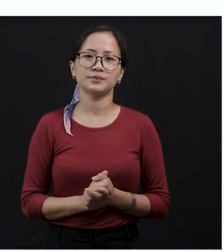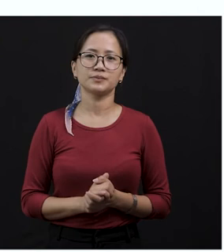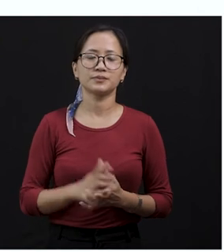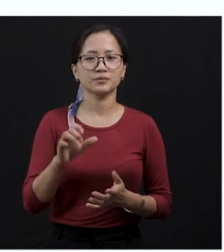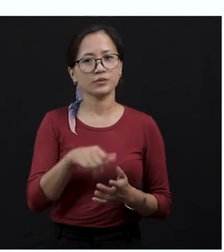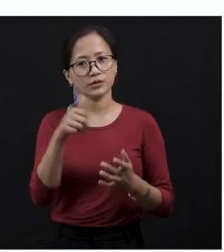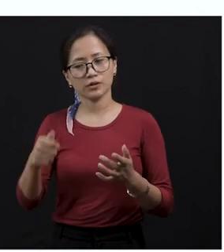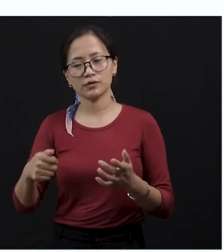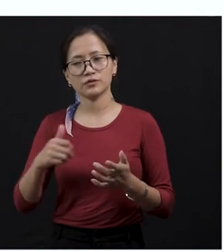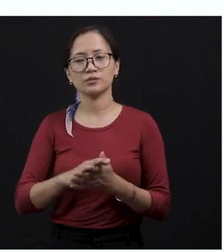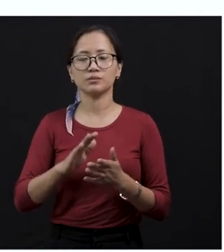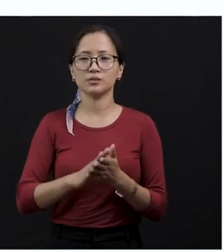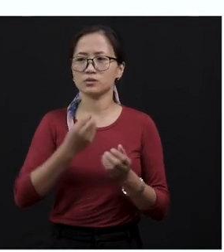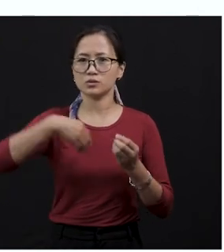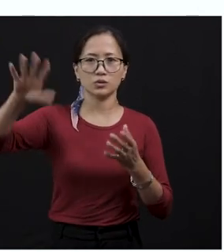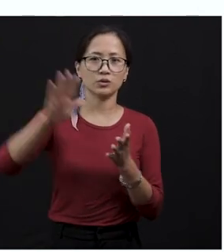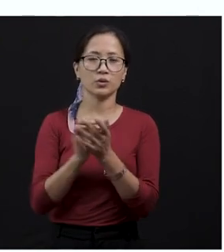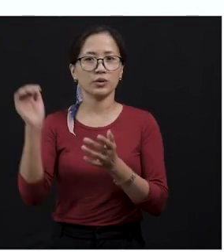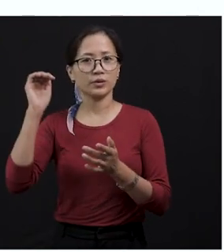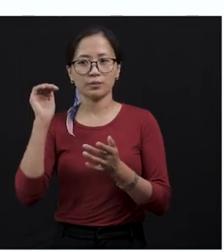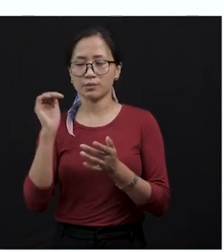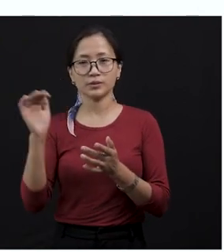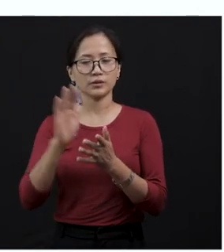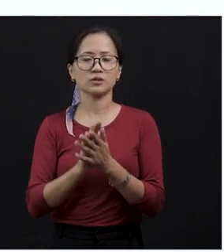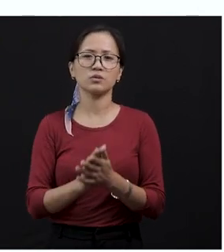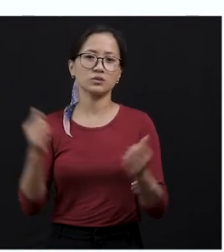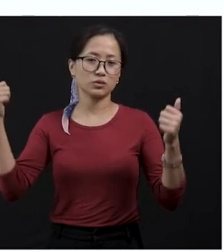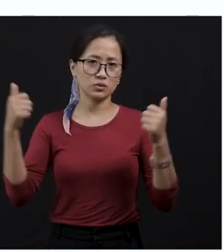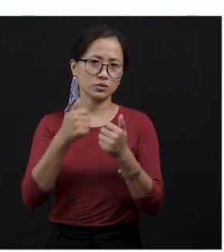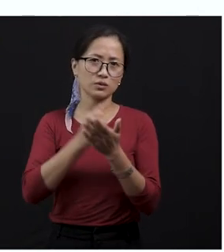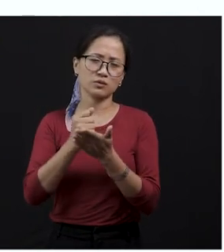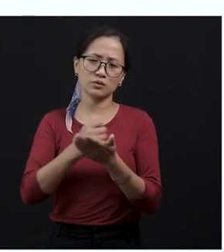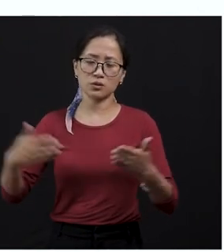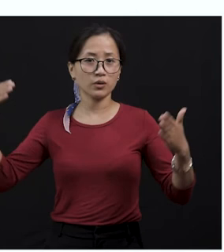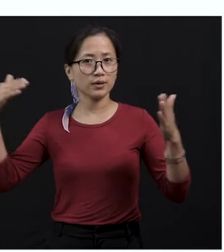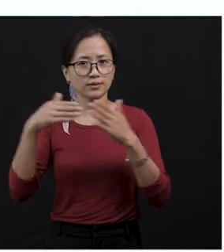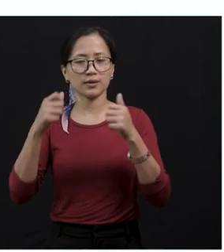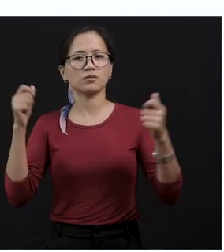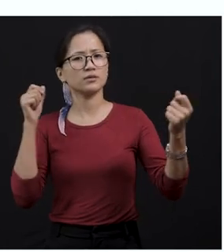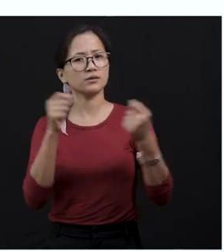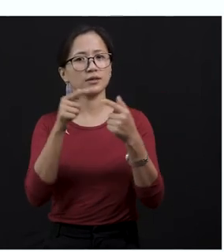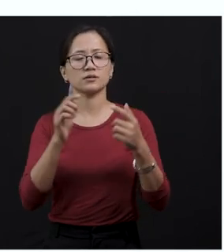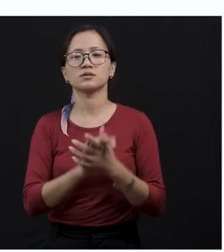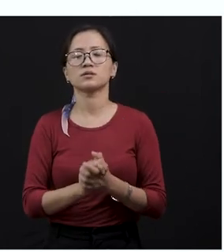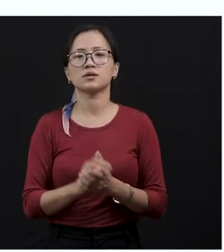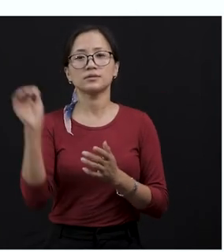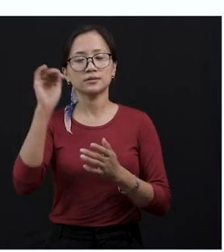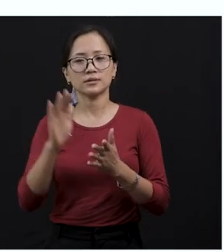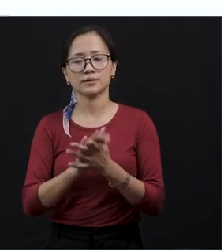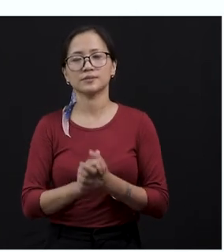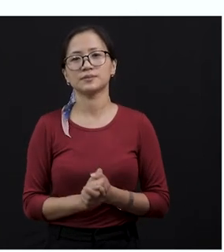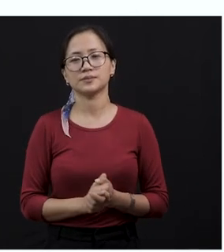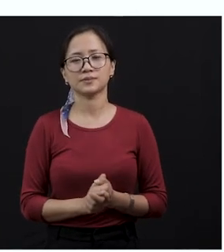After being thrown away by the snake, when it was trying to attack the snake, so he got wounded. The miner was just sitting there quietly.